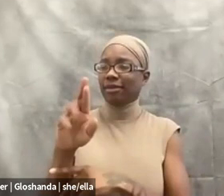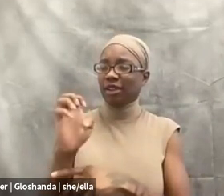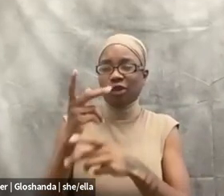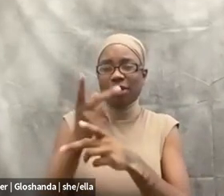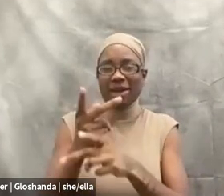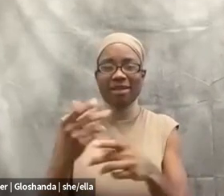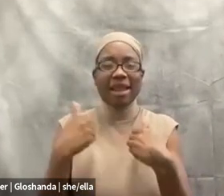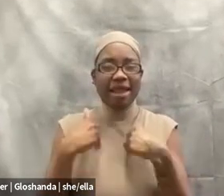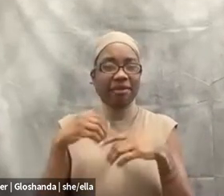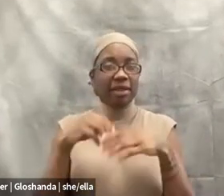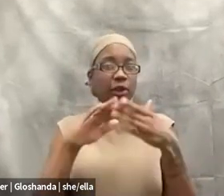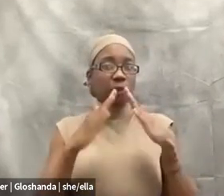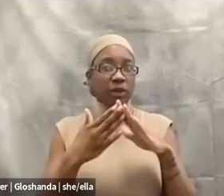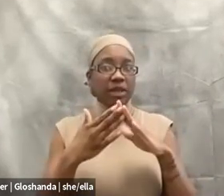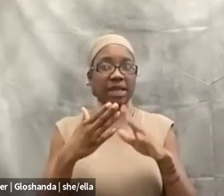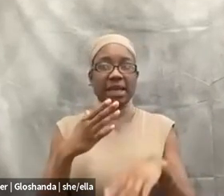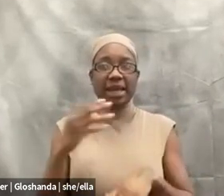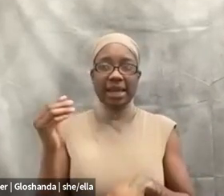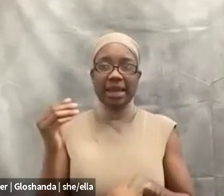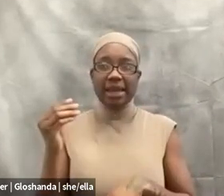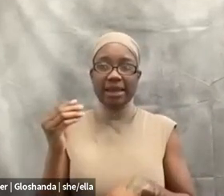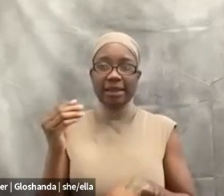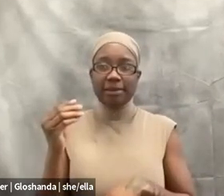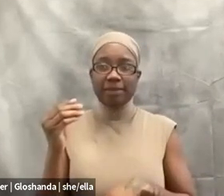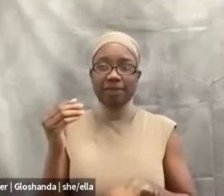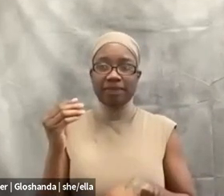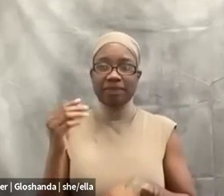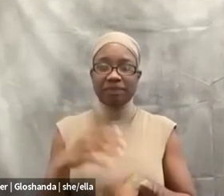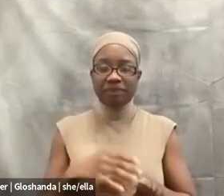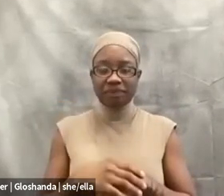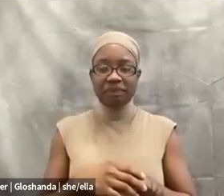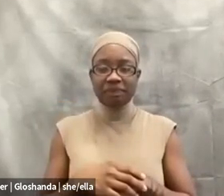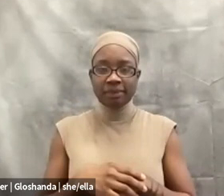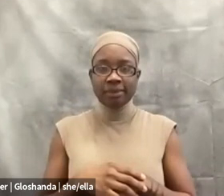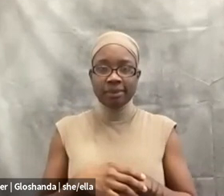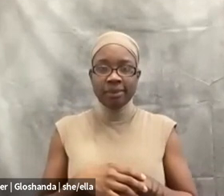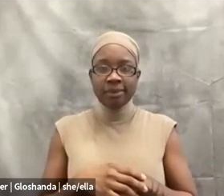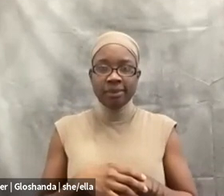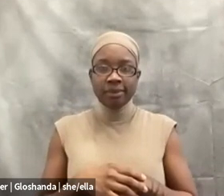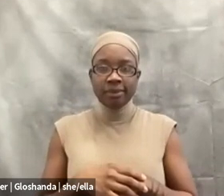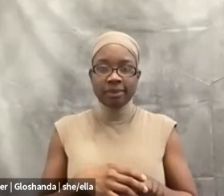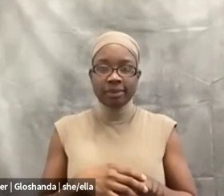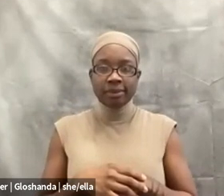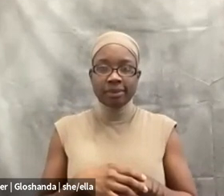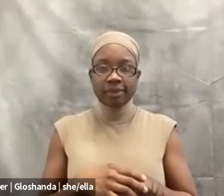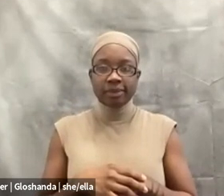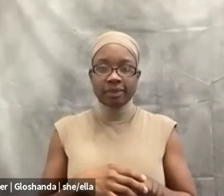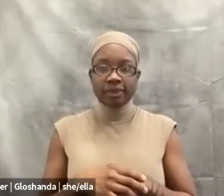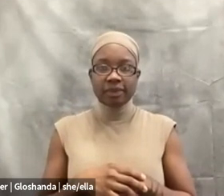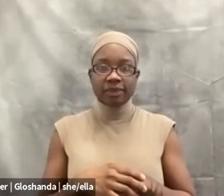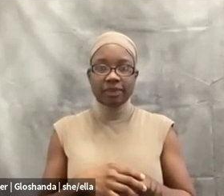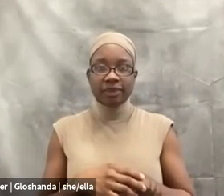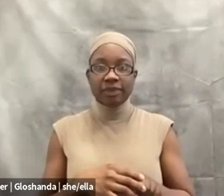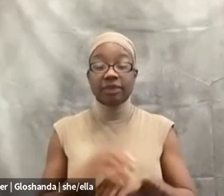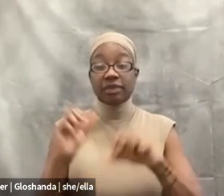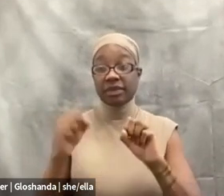the community and, and care not, you know, it's care. It can